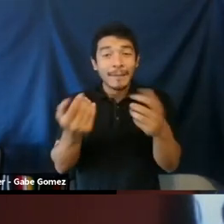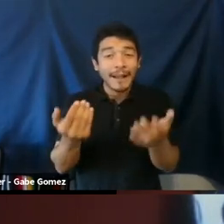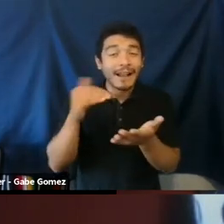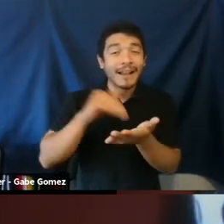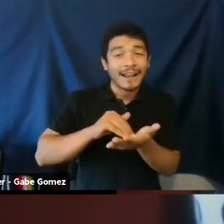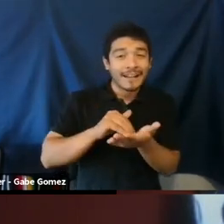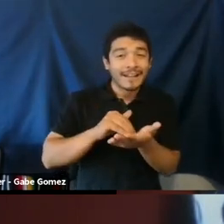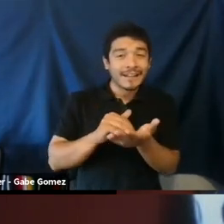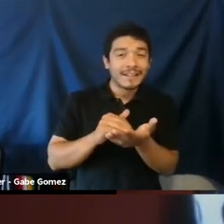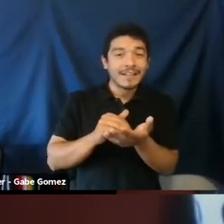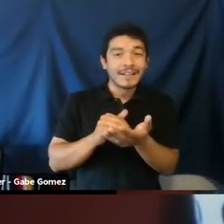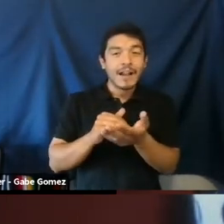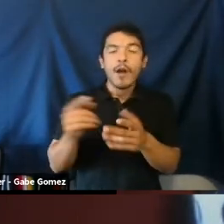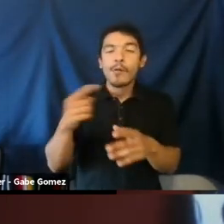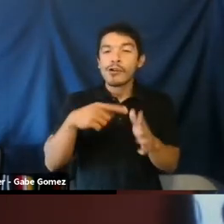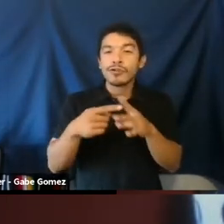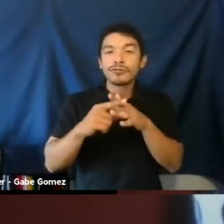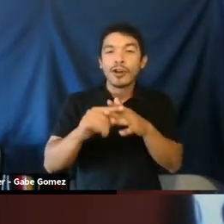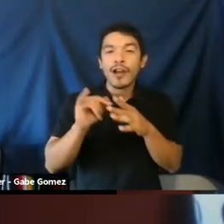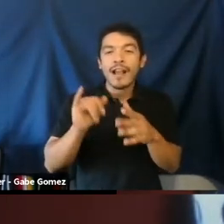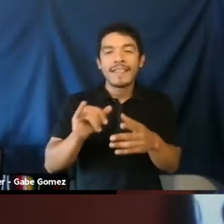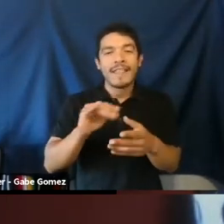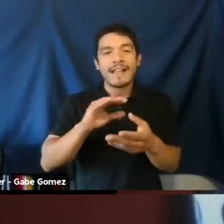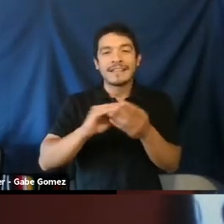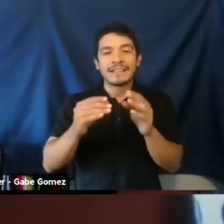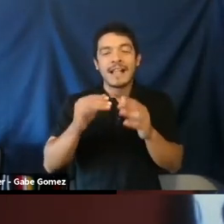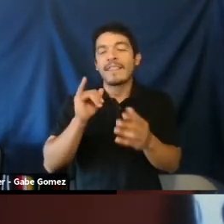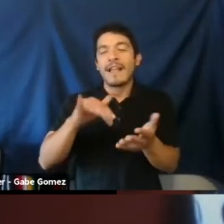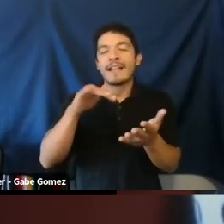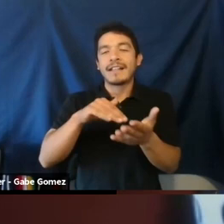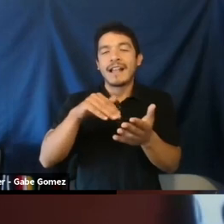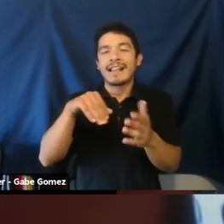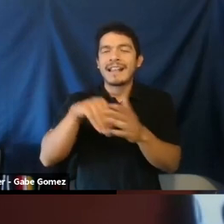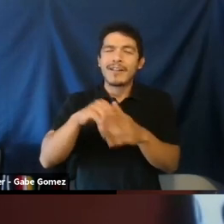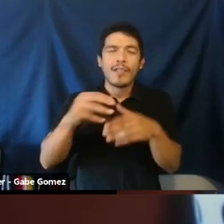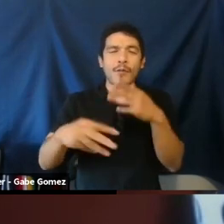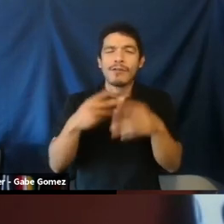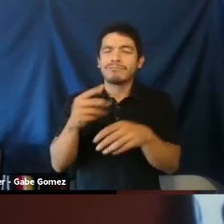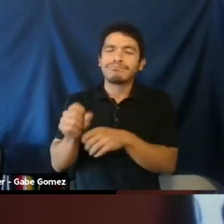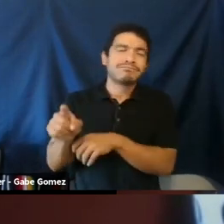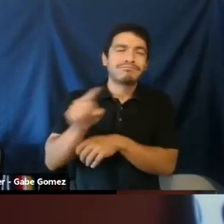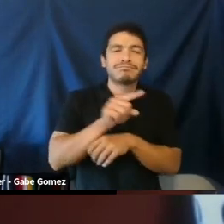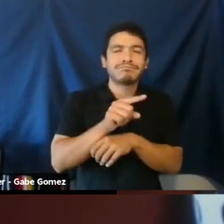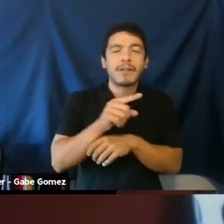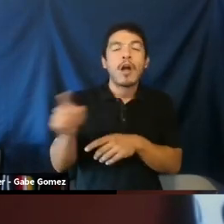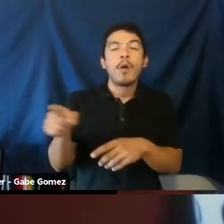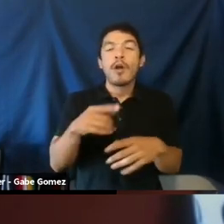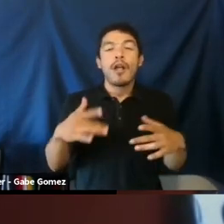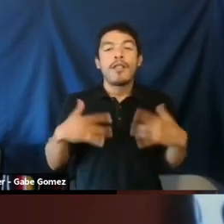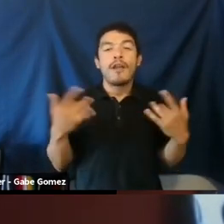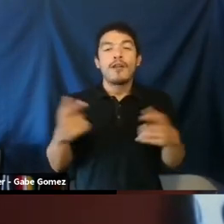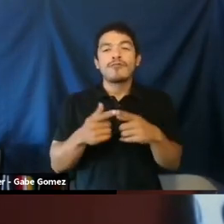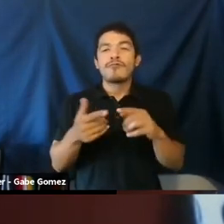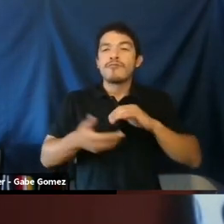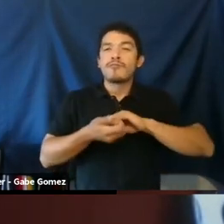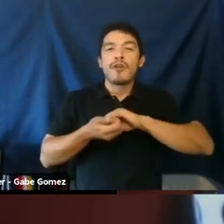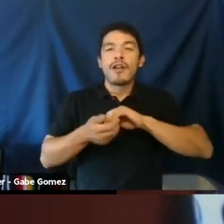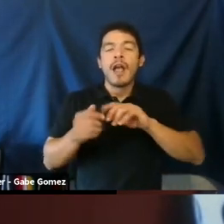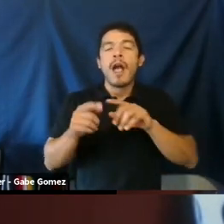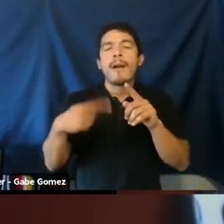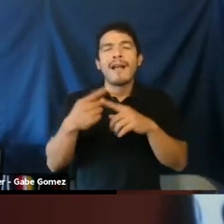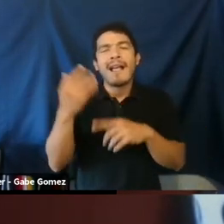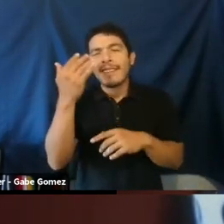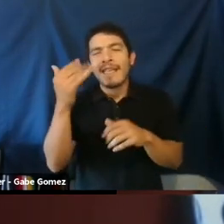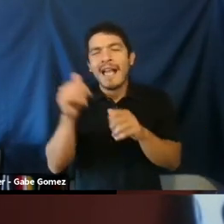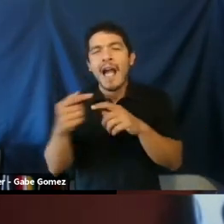here with you and Gina and the GDI team again, launching this study into the world. We're